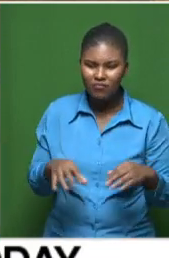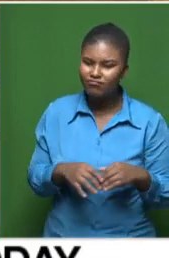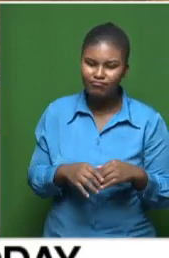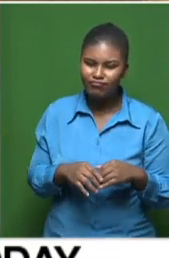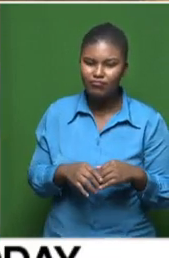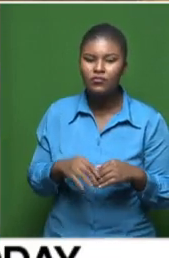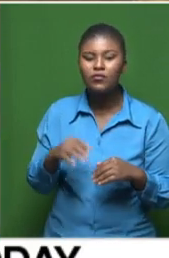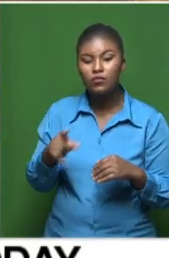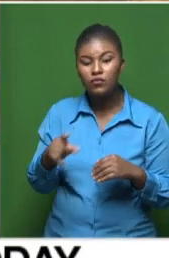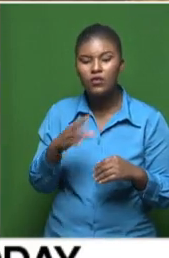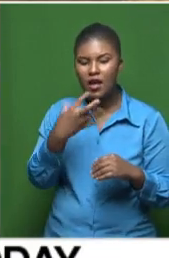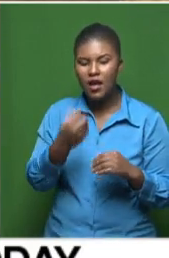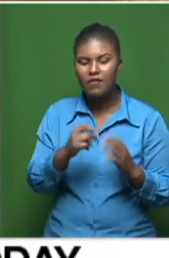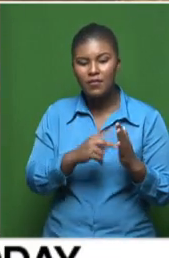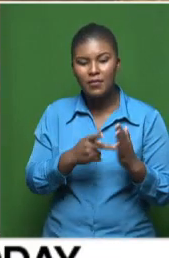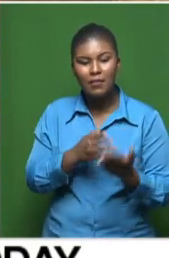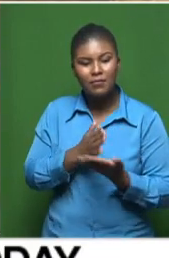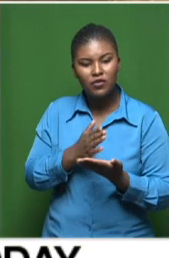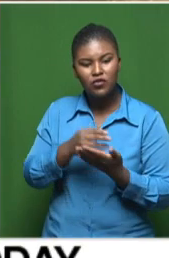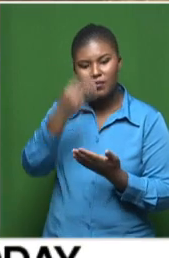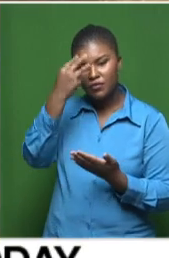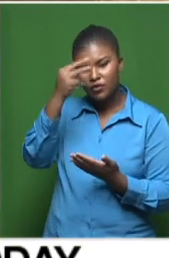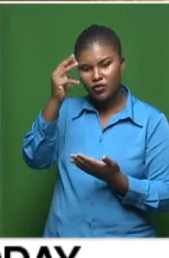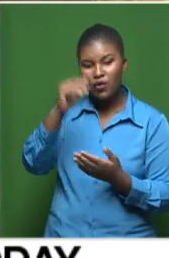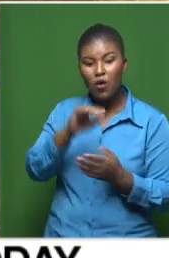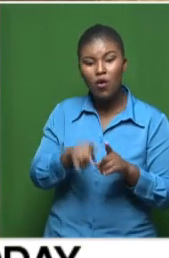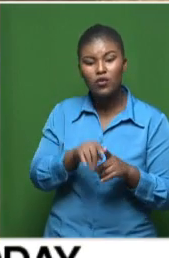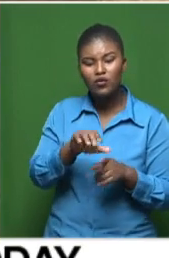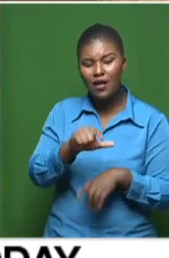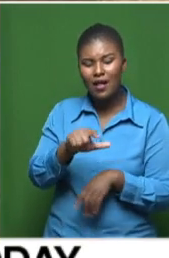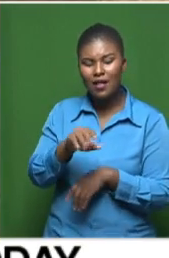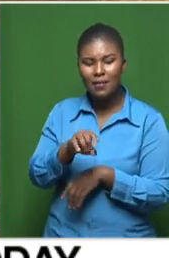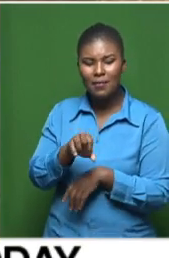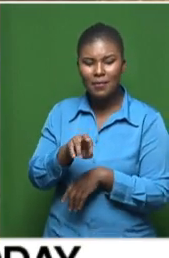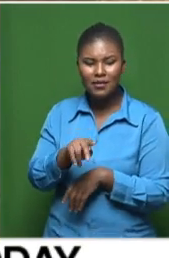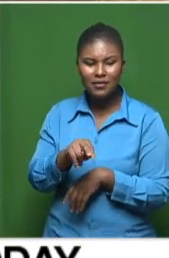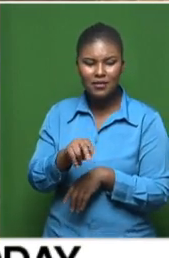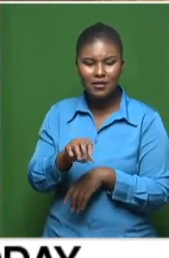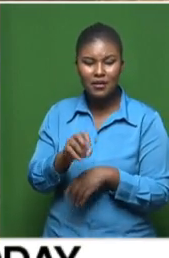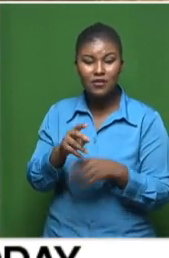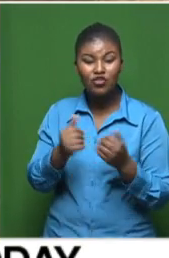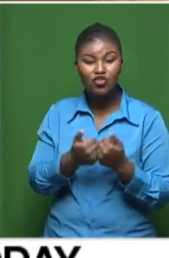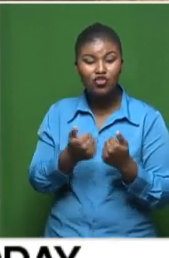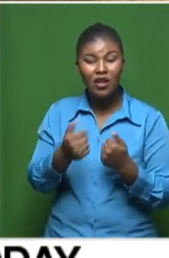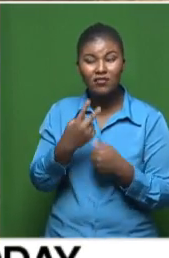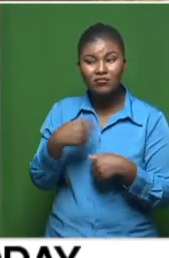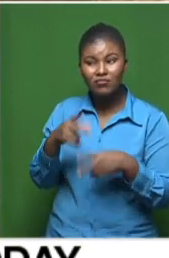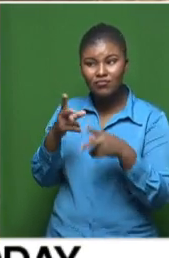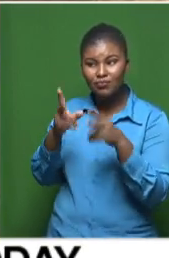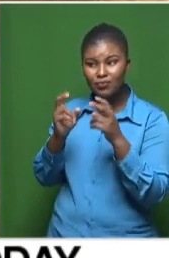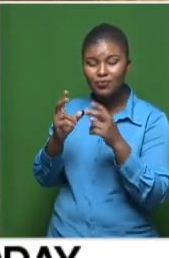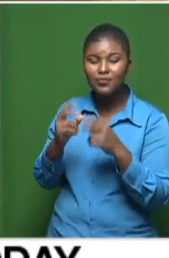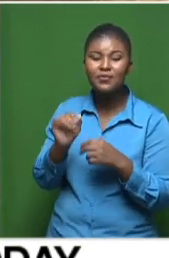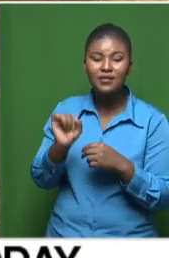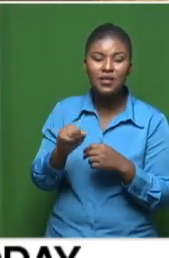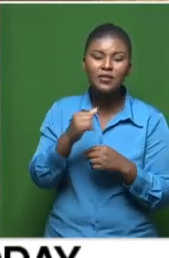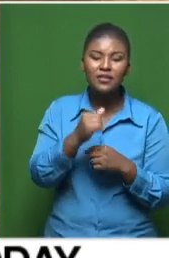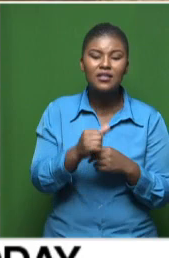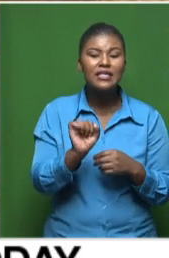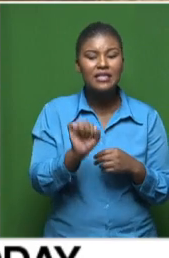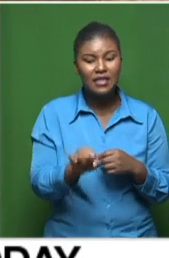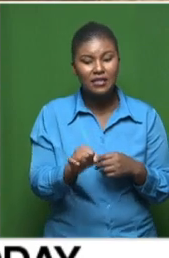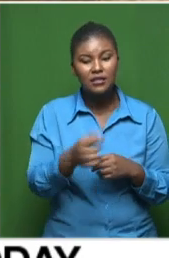North area, Midrand. We also know in the Alberton area as well, you know, I'm speaking to the challenges that they are finding themselves